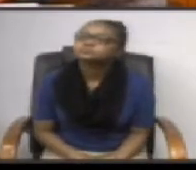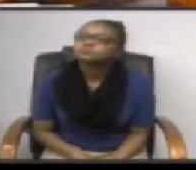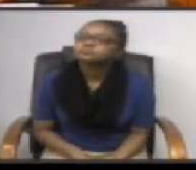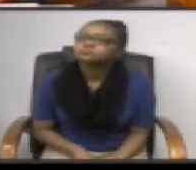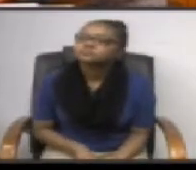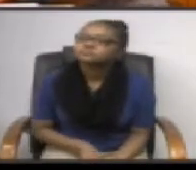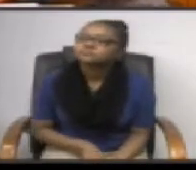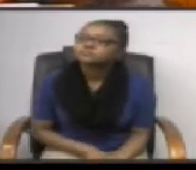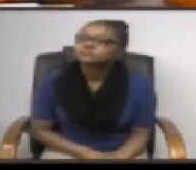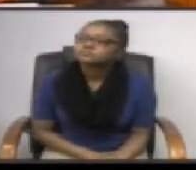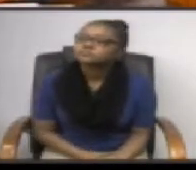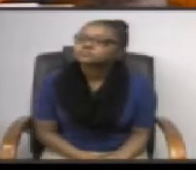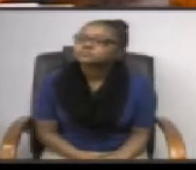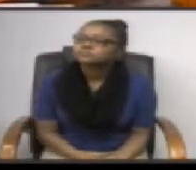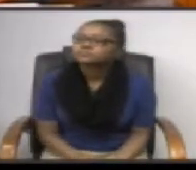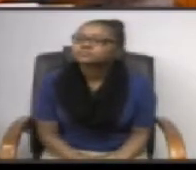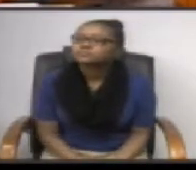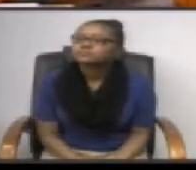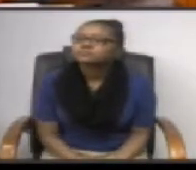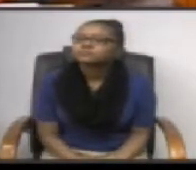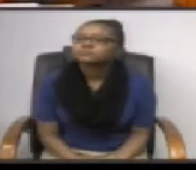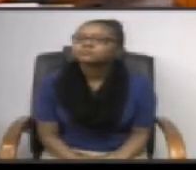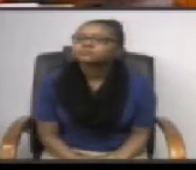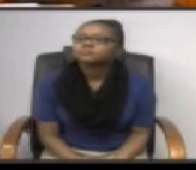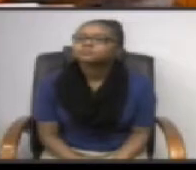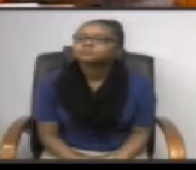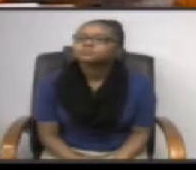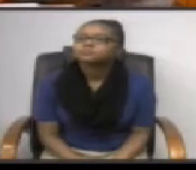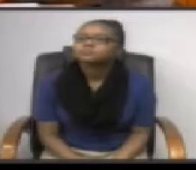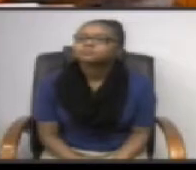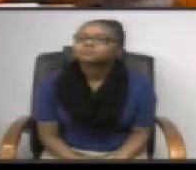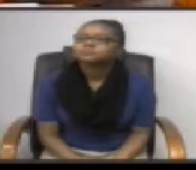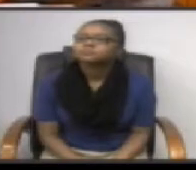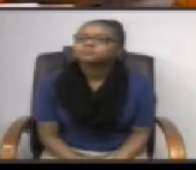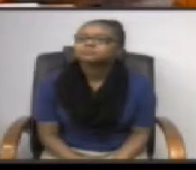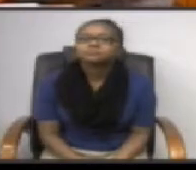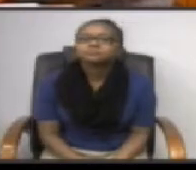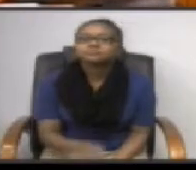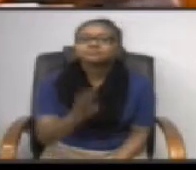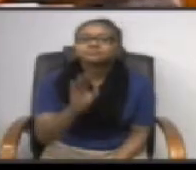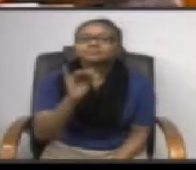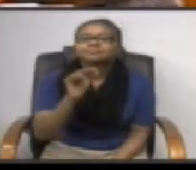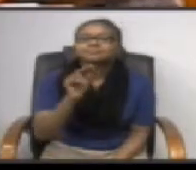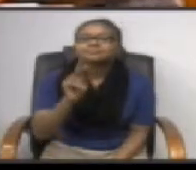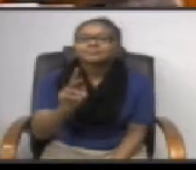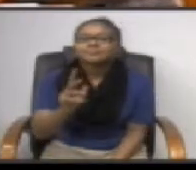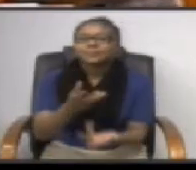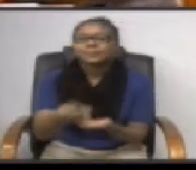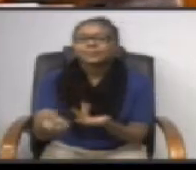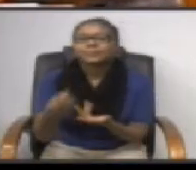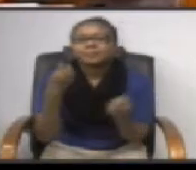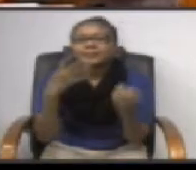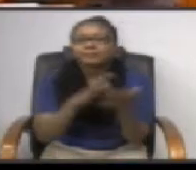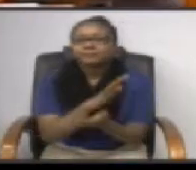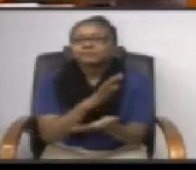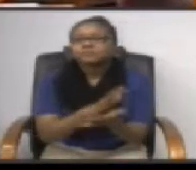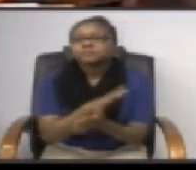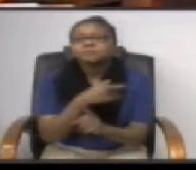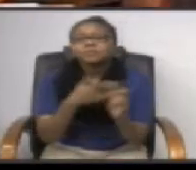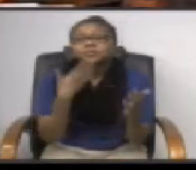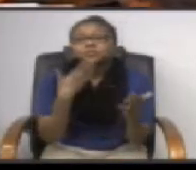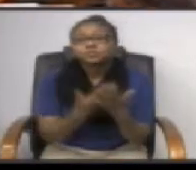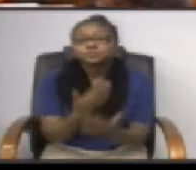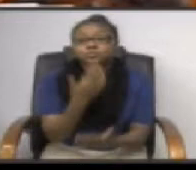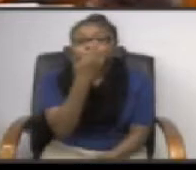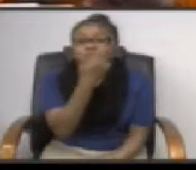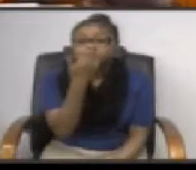amounts of stuff that she gave us my god i ran out of ink at one point um but there's some very good reasons um